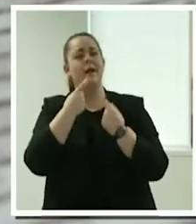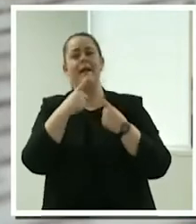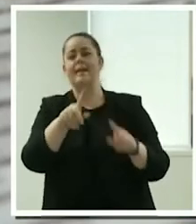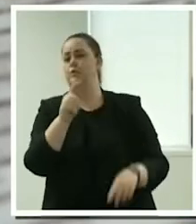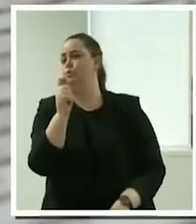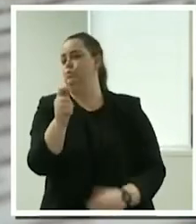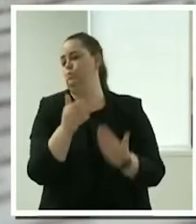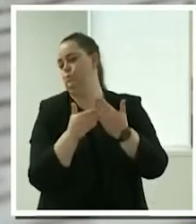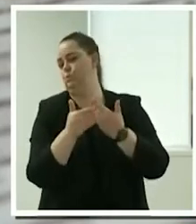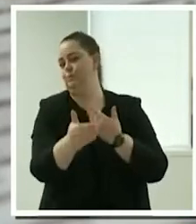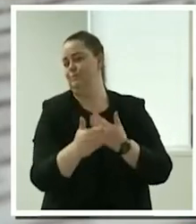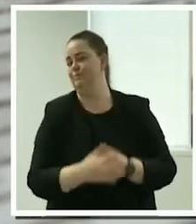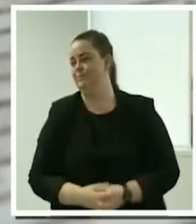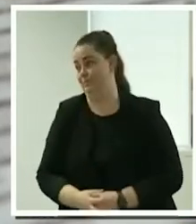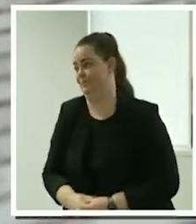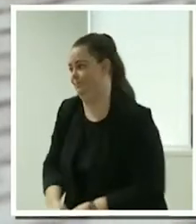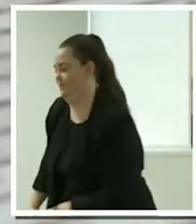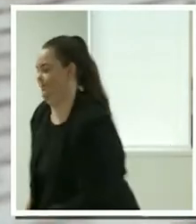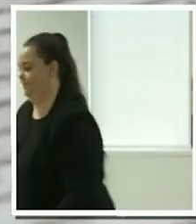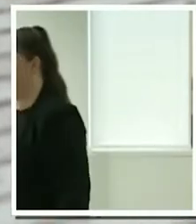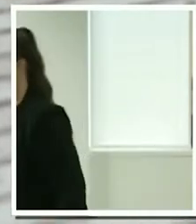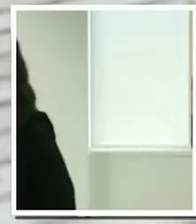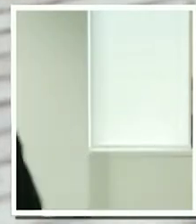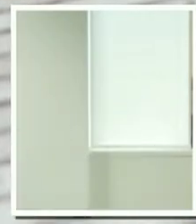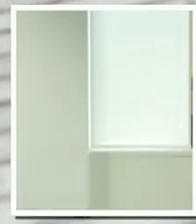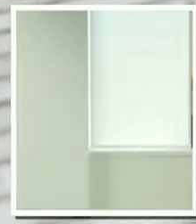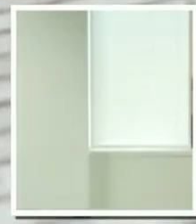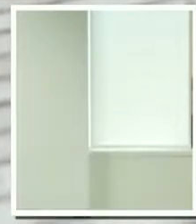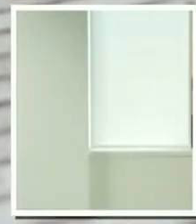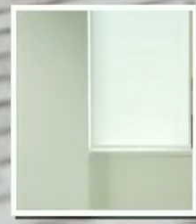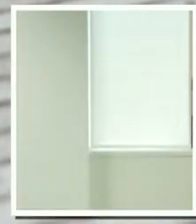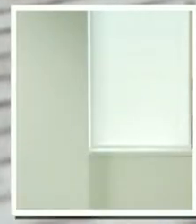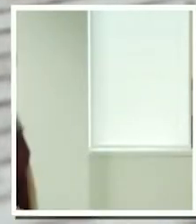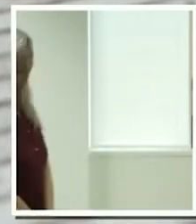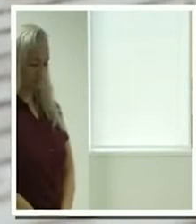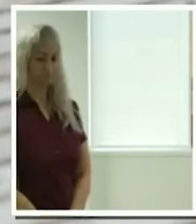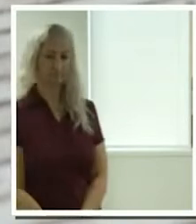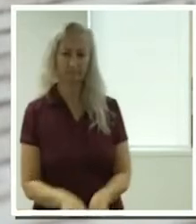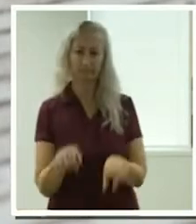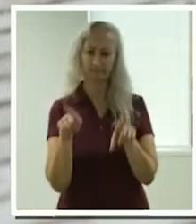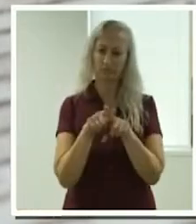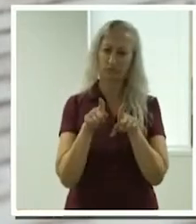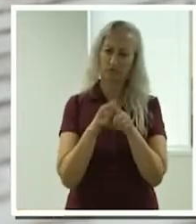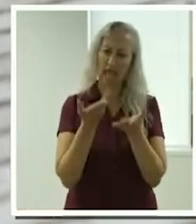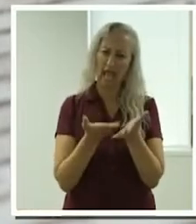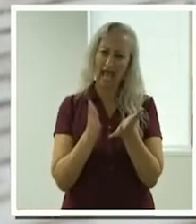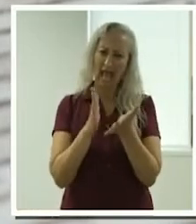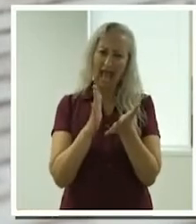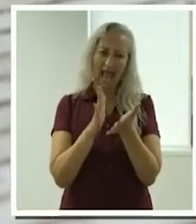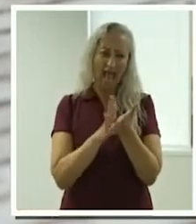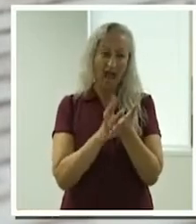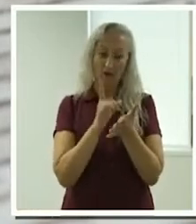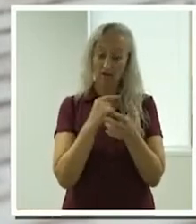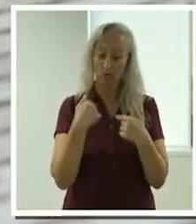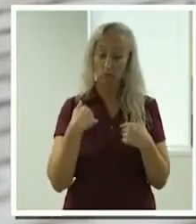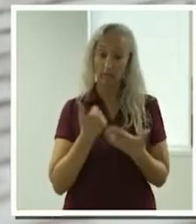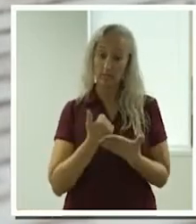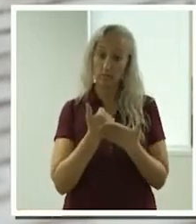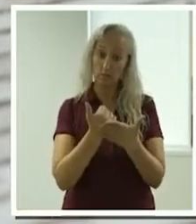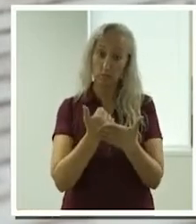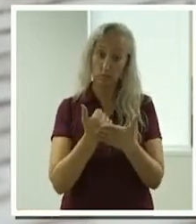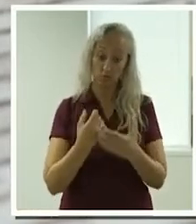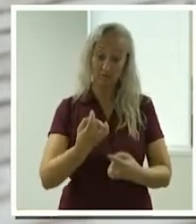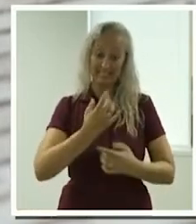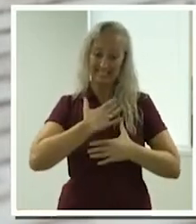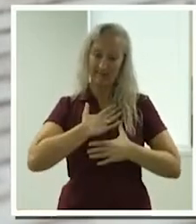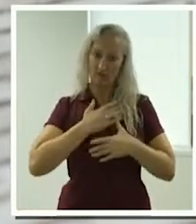couple of months. We've also had questions about how Mabel can support you with self-care. We recognise that professional